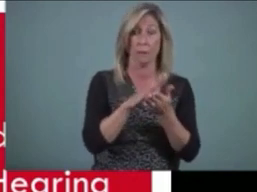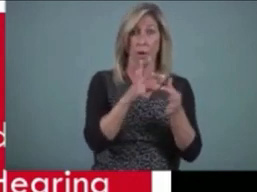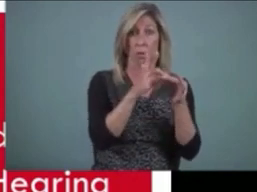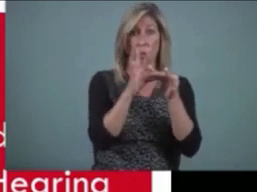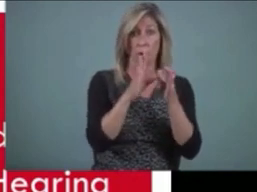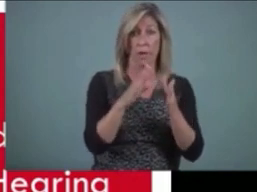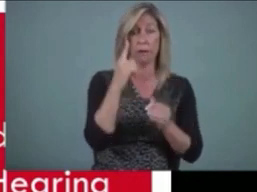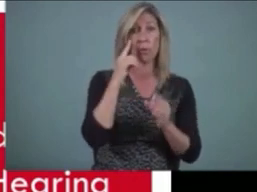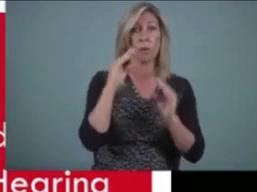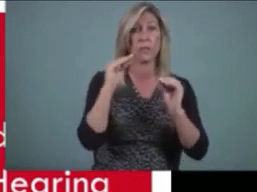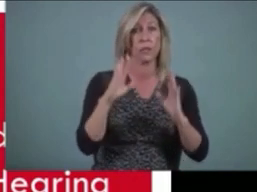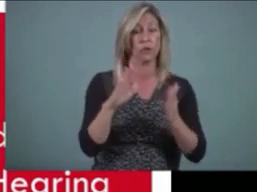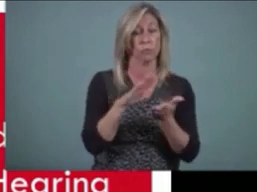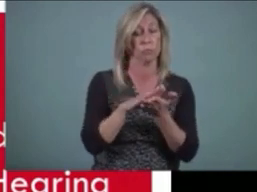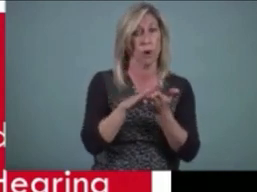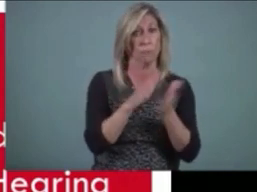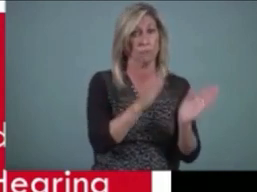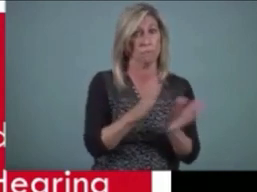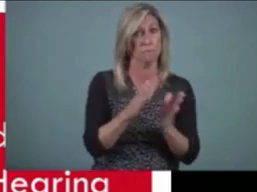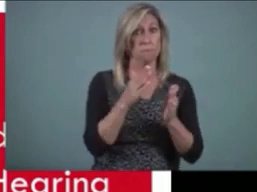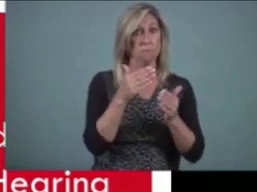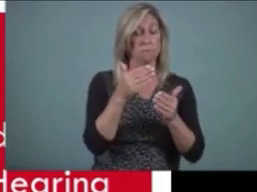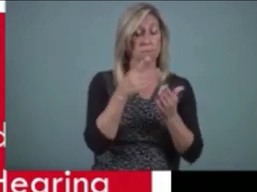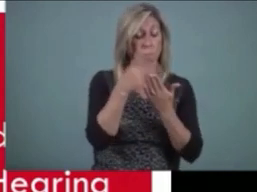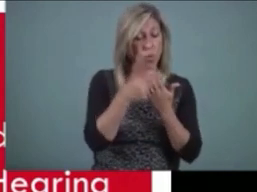of deaf and hard of hearing students.